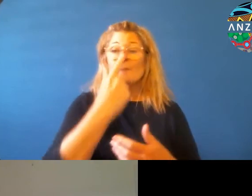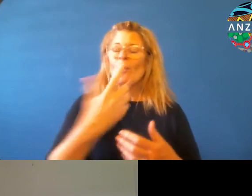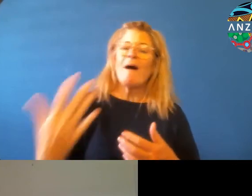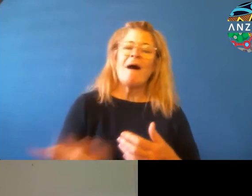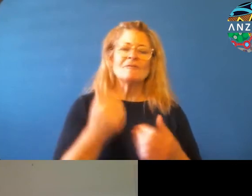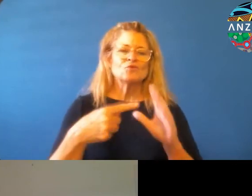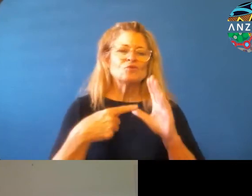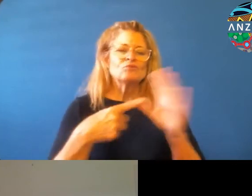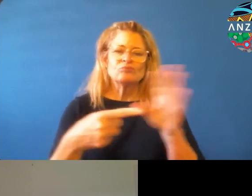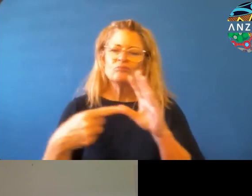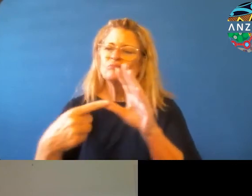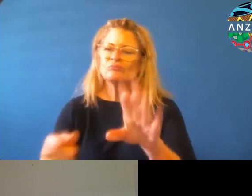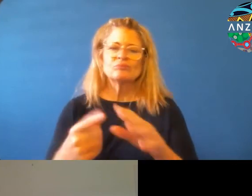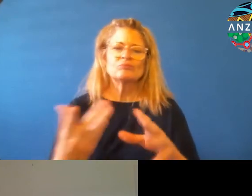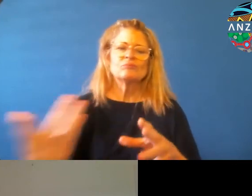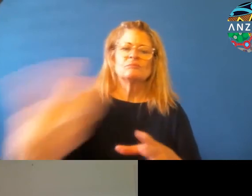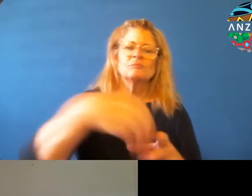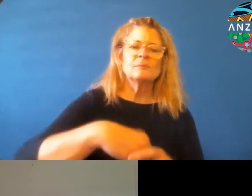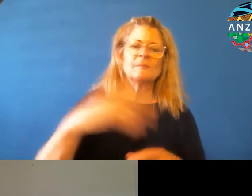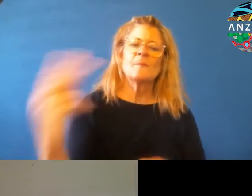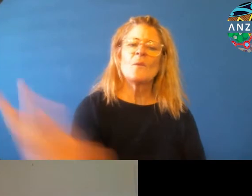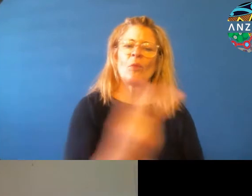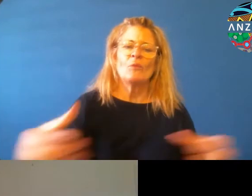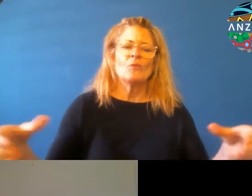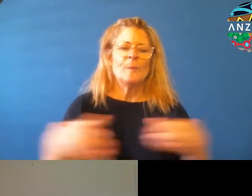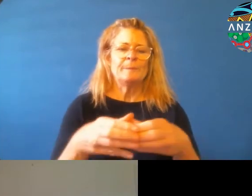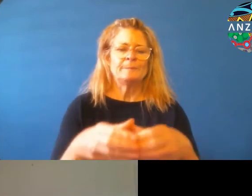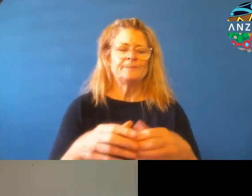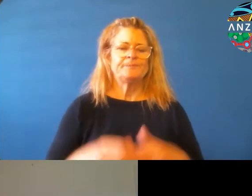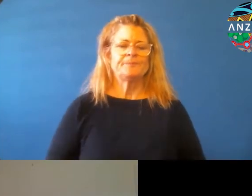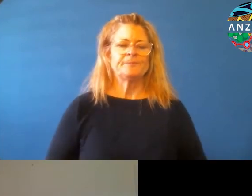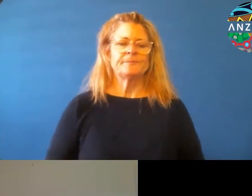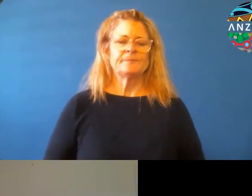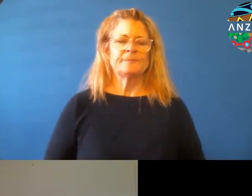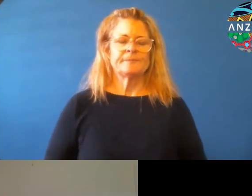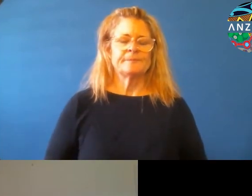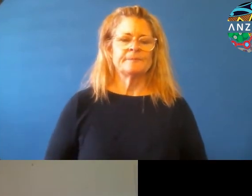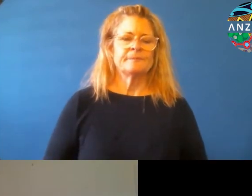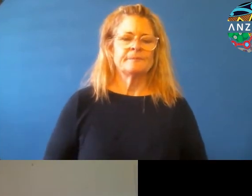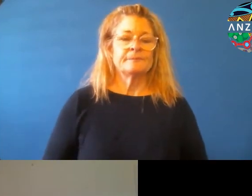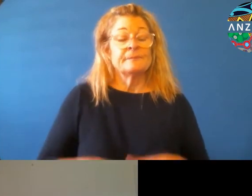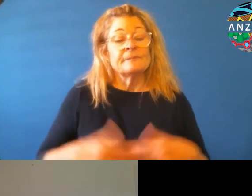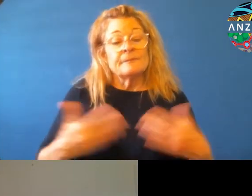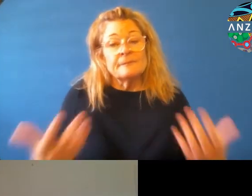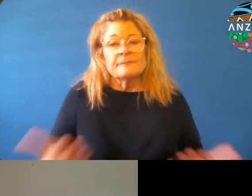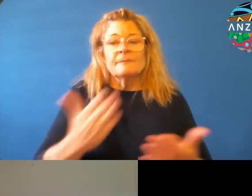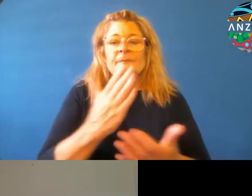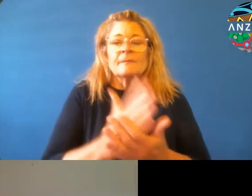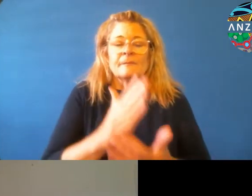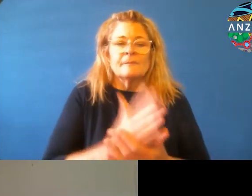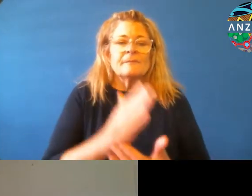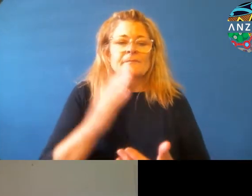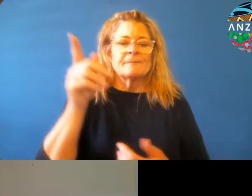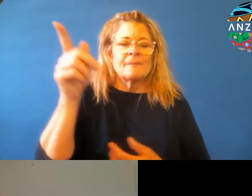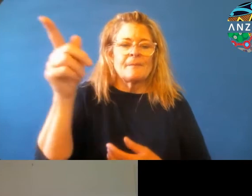um, context or a departmental context? Well, um, there is, no doubt, you will have been told, Te